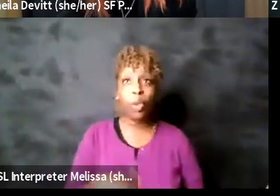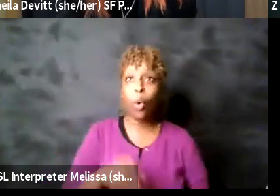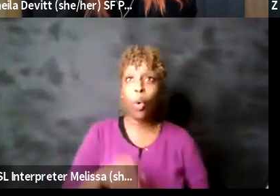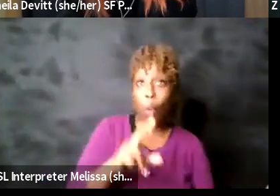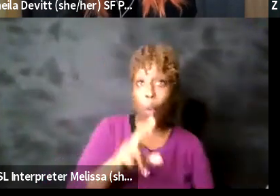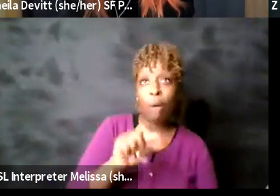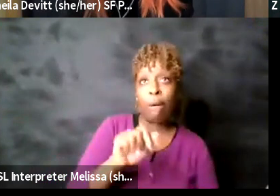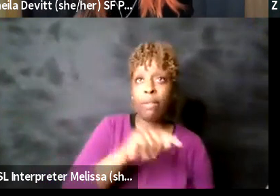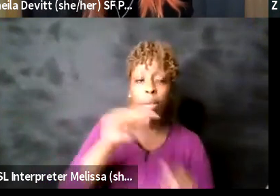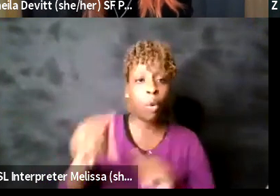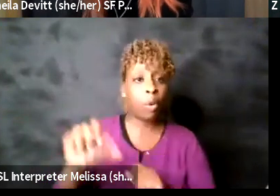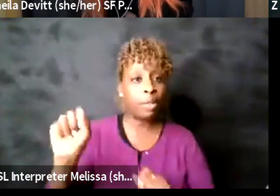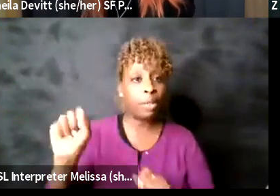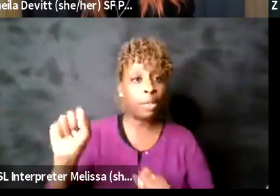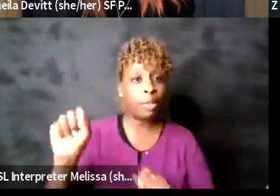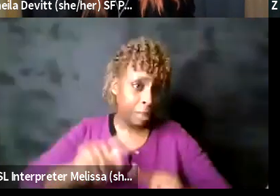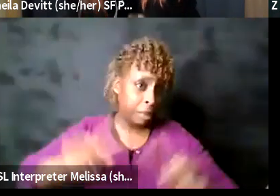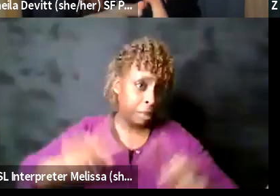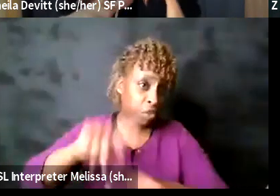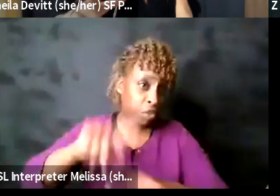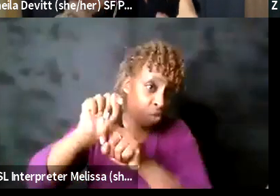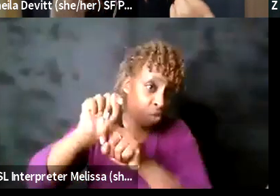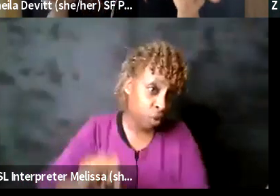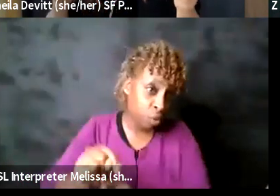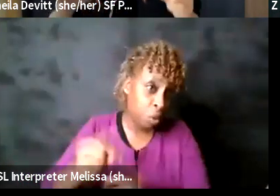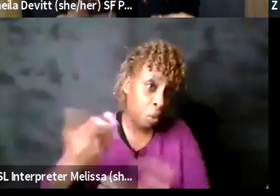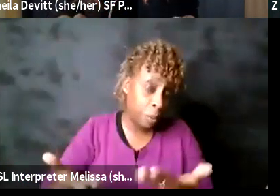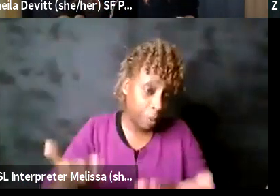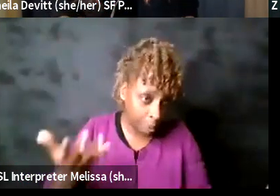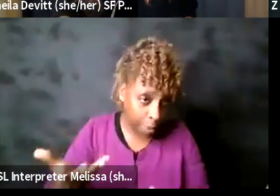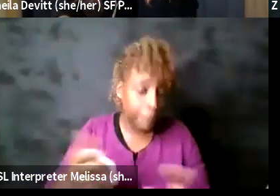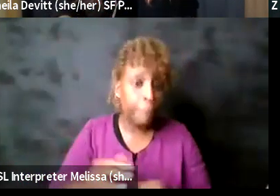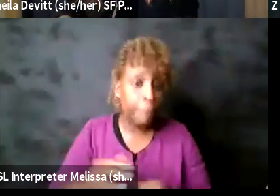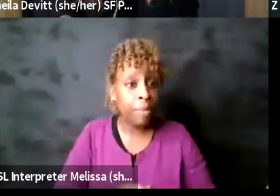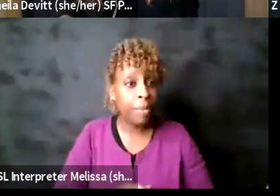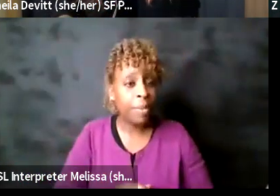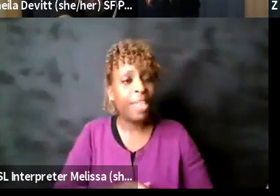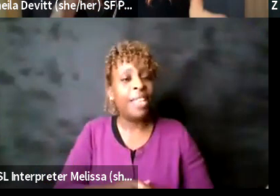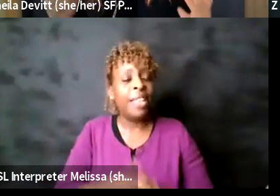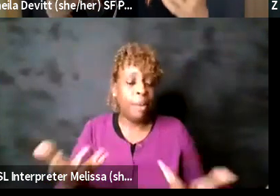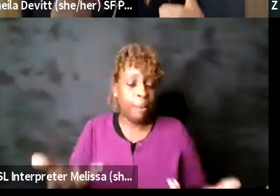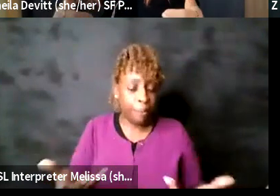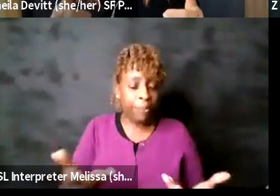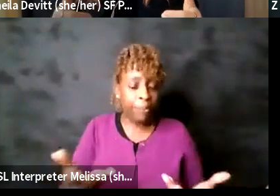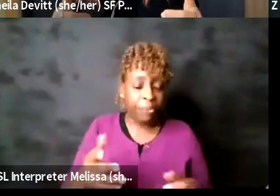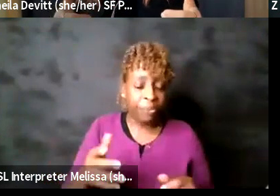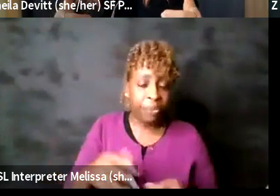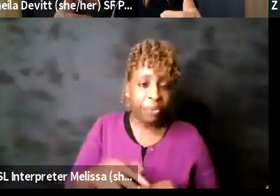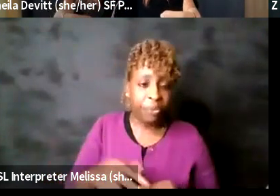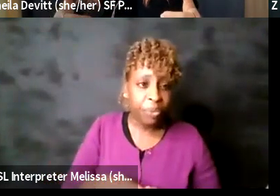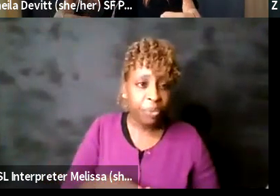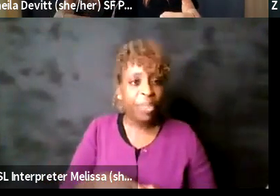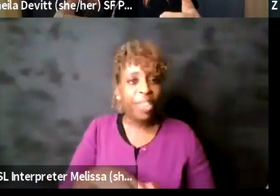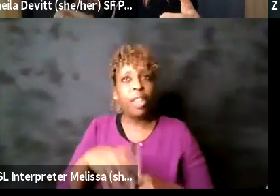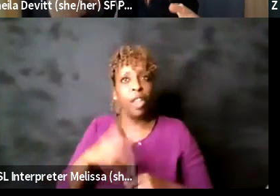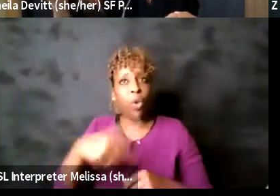rep it might be a little bit of a different ritual um that said those kinds of rituals